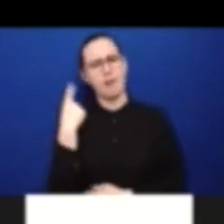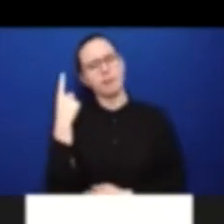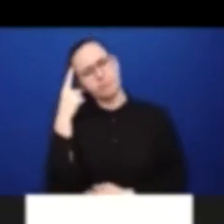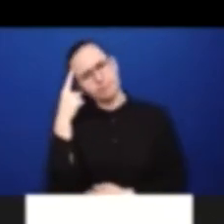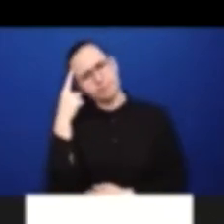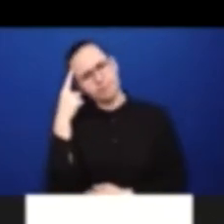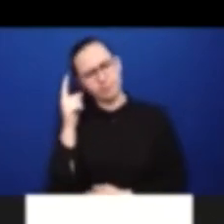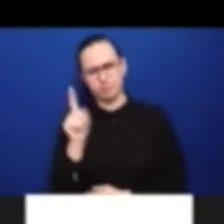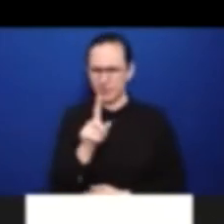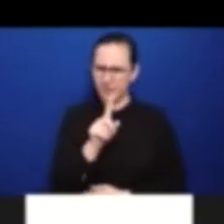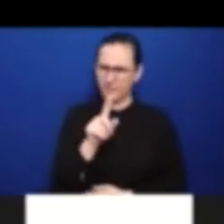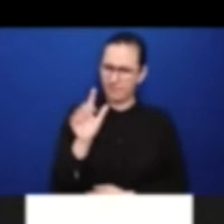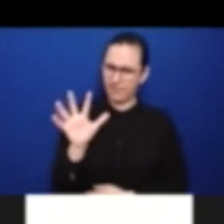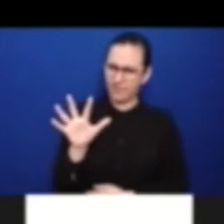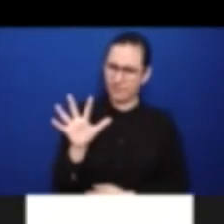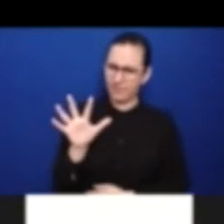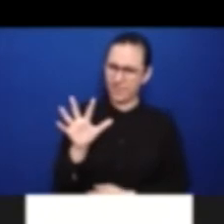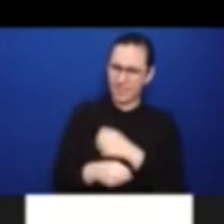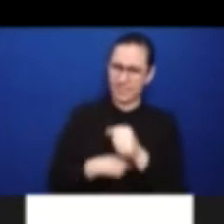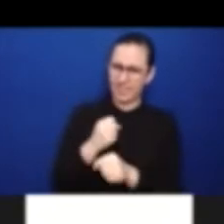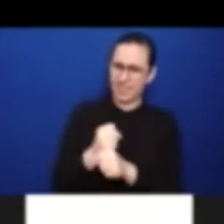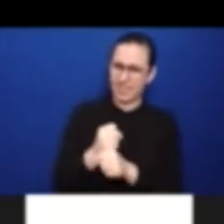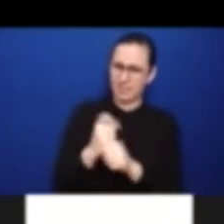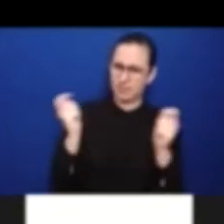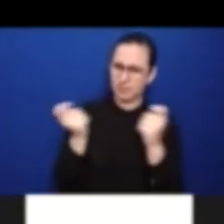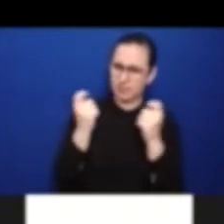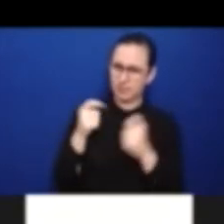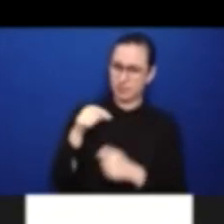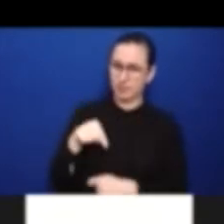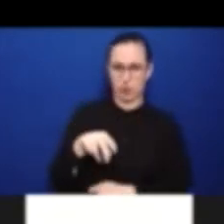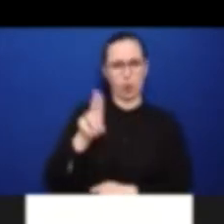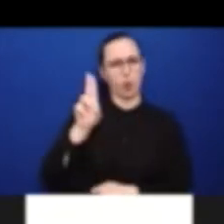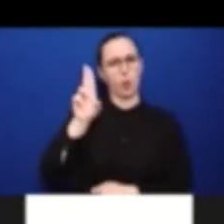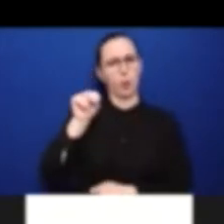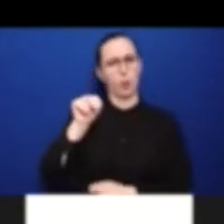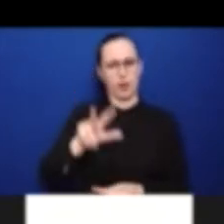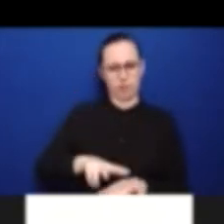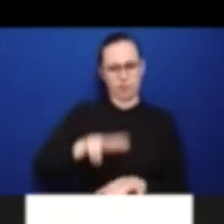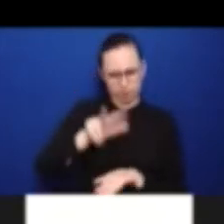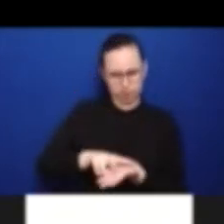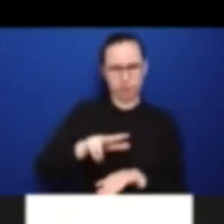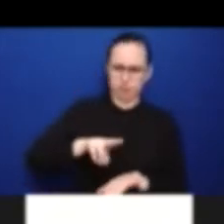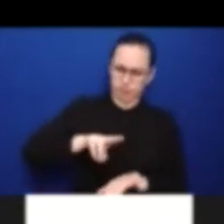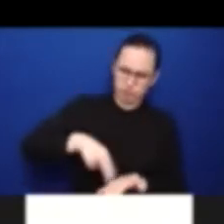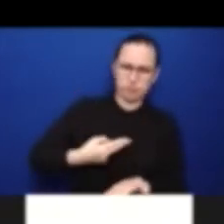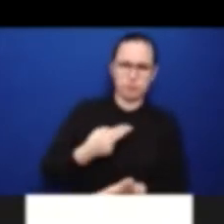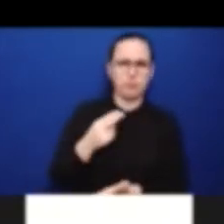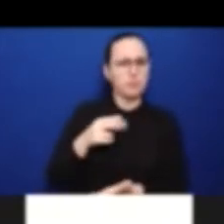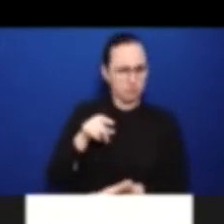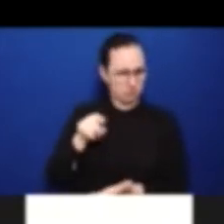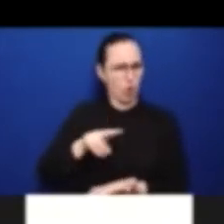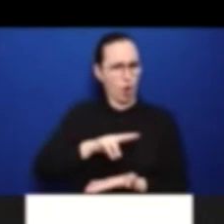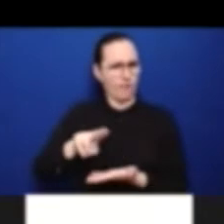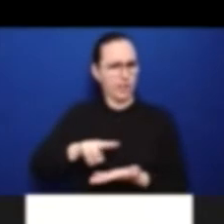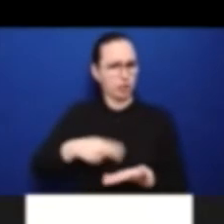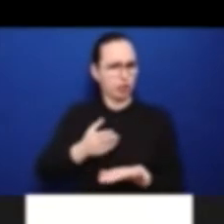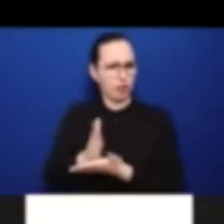of the UN adoption of the CRPD, it really made me reflect on how far we've come.